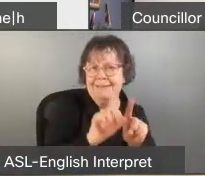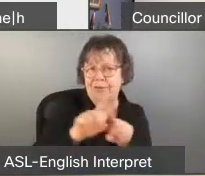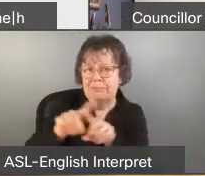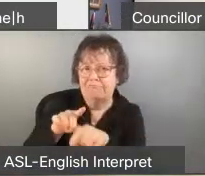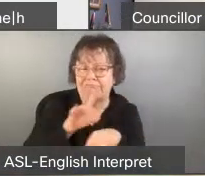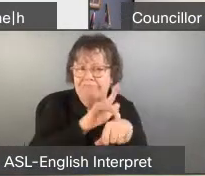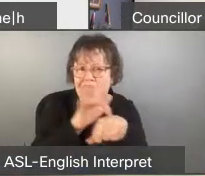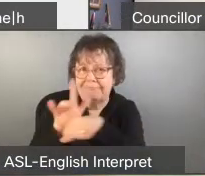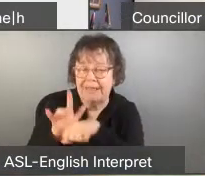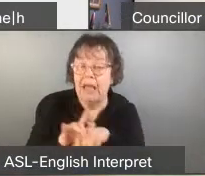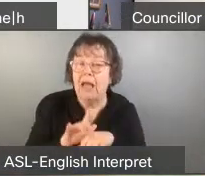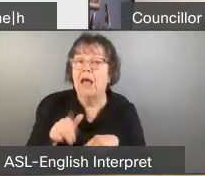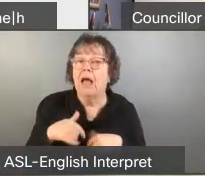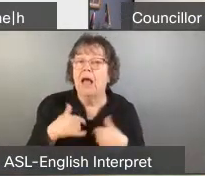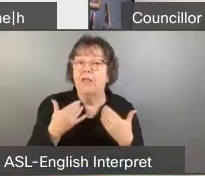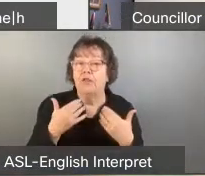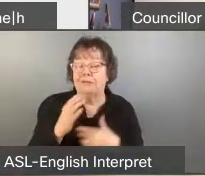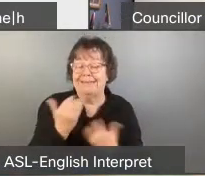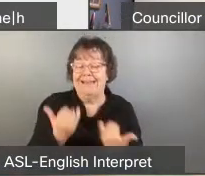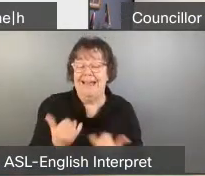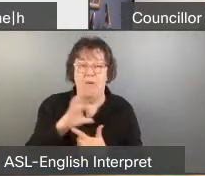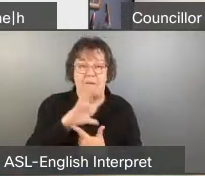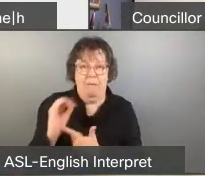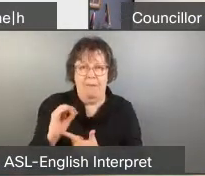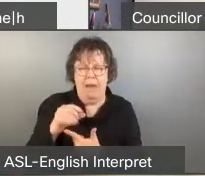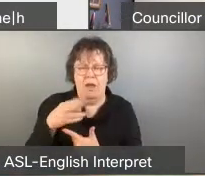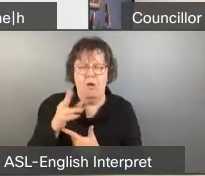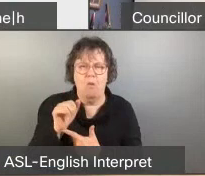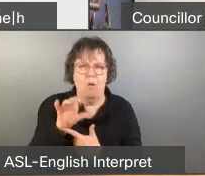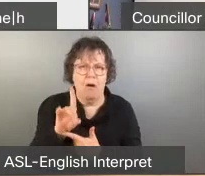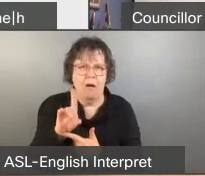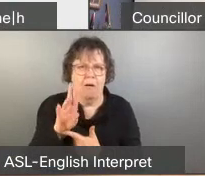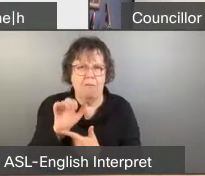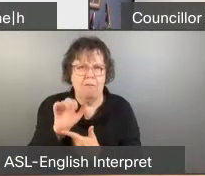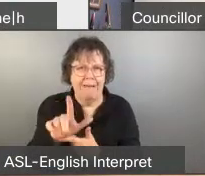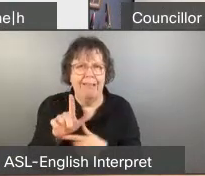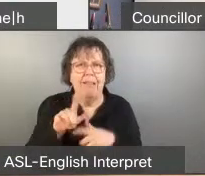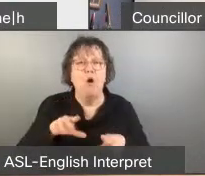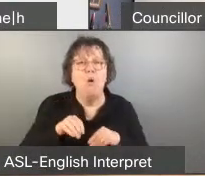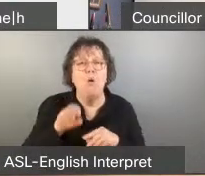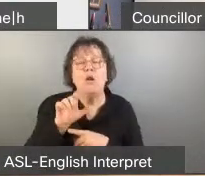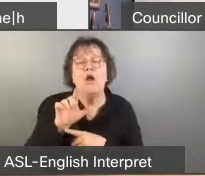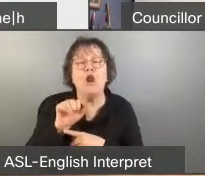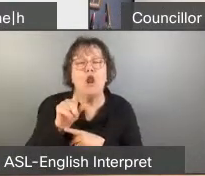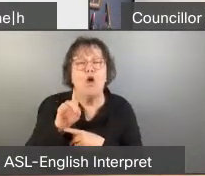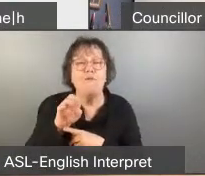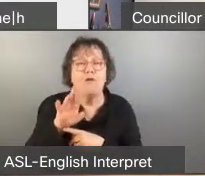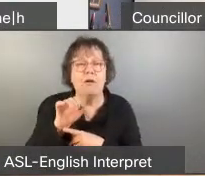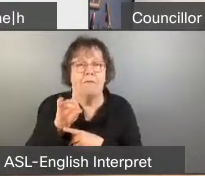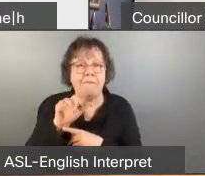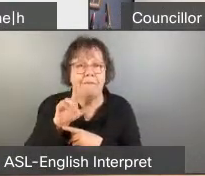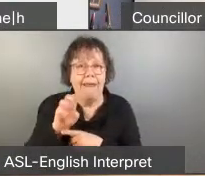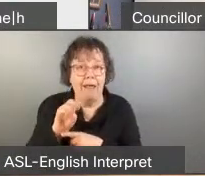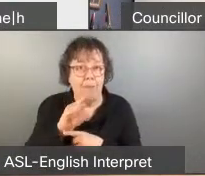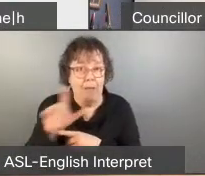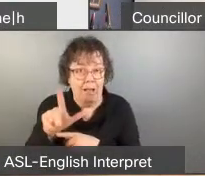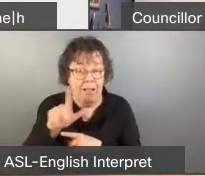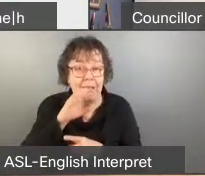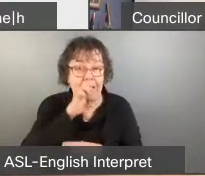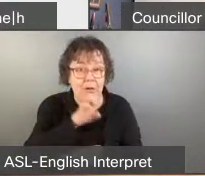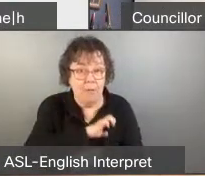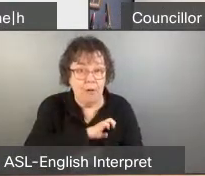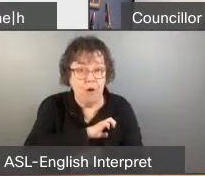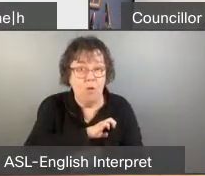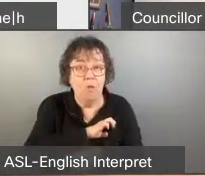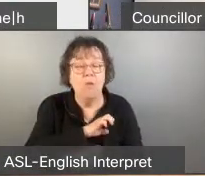now, a company called Quadreel, which is a property development group who own the Cloverdale Mall in Etobicoke, they've given out